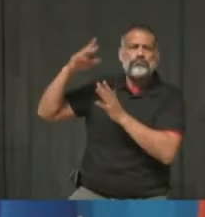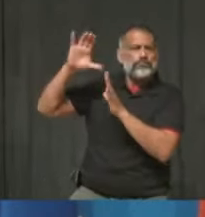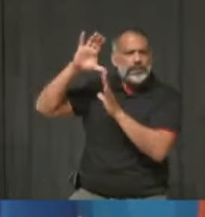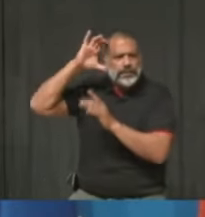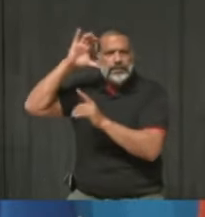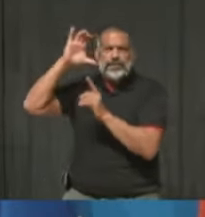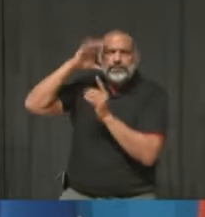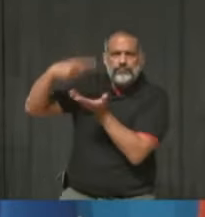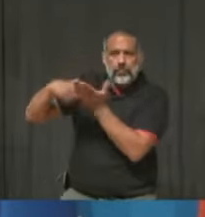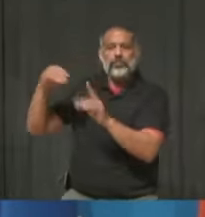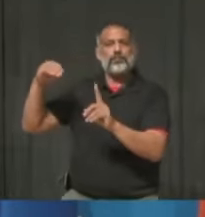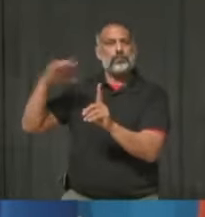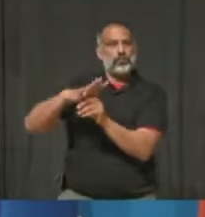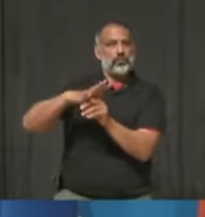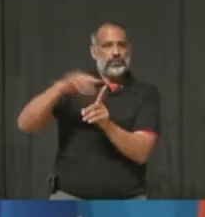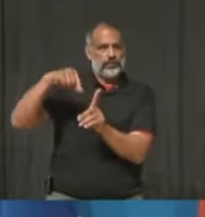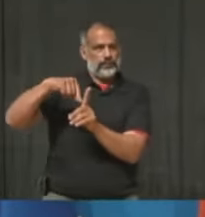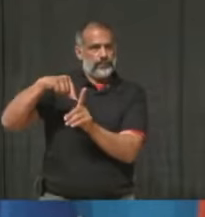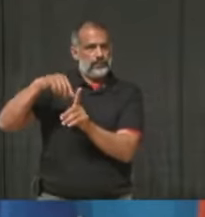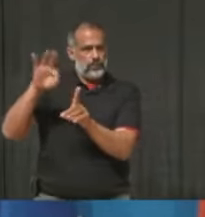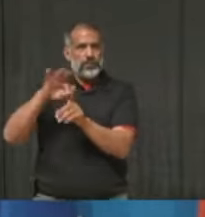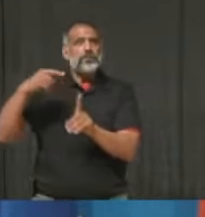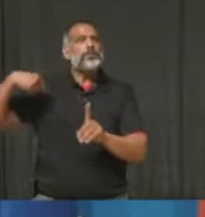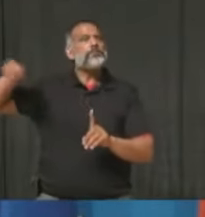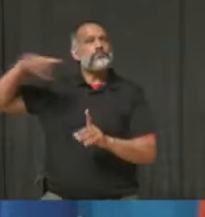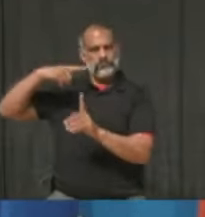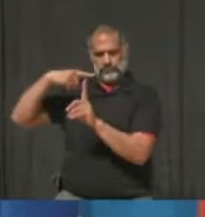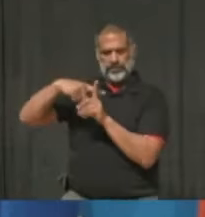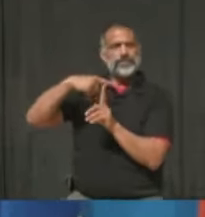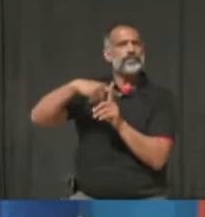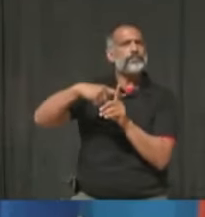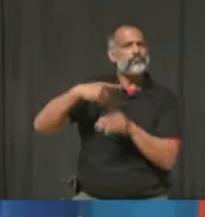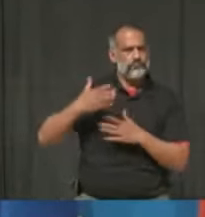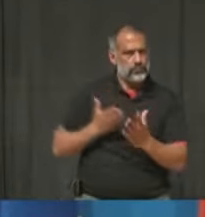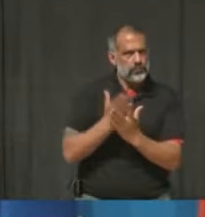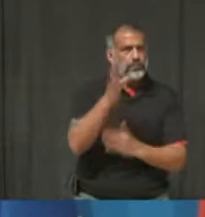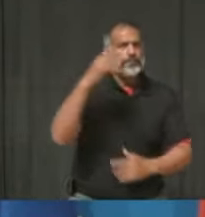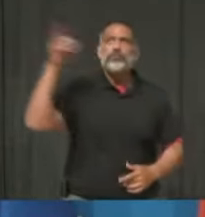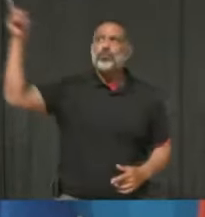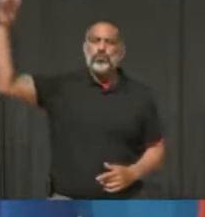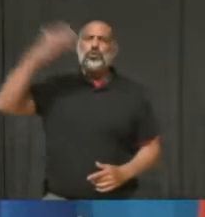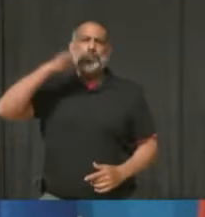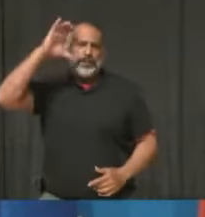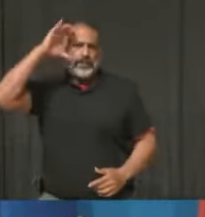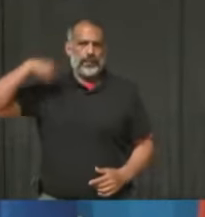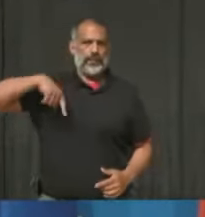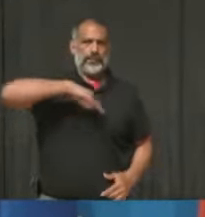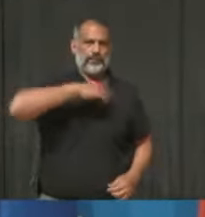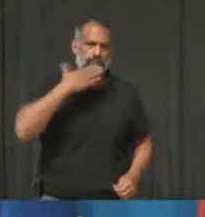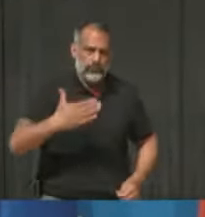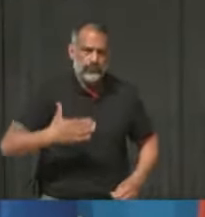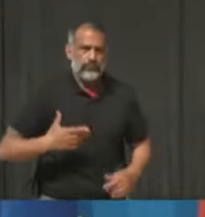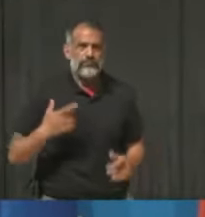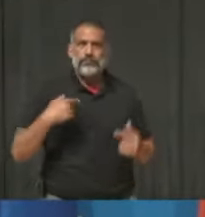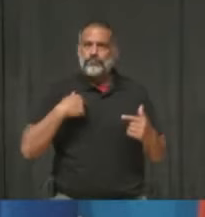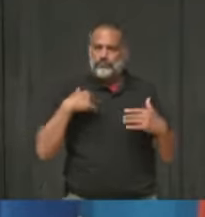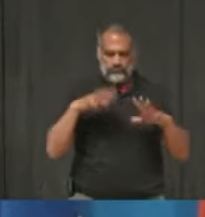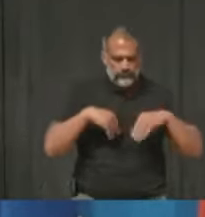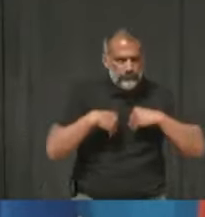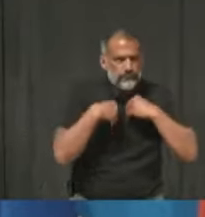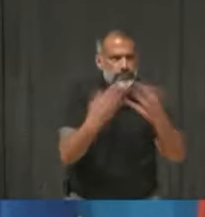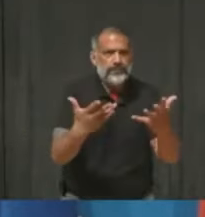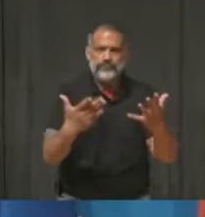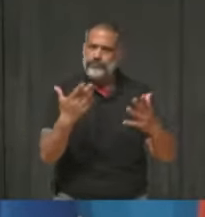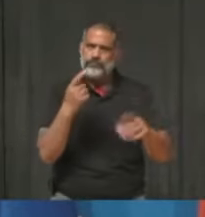that we need here in Peel. So that we can continue offering the vaccine to any adult who wants